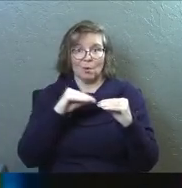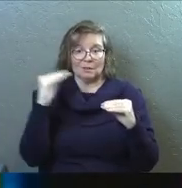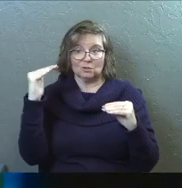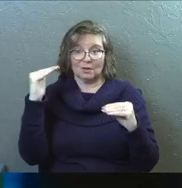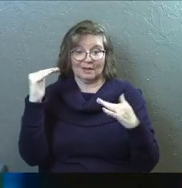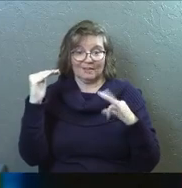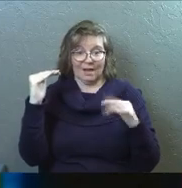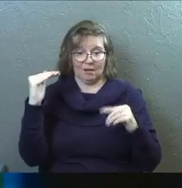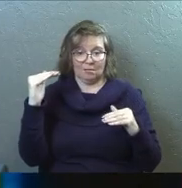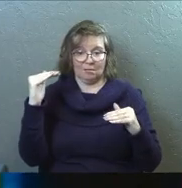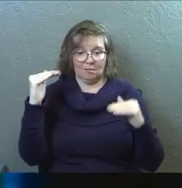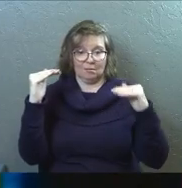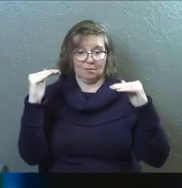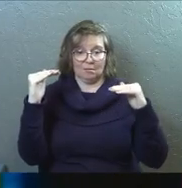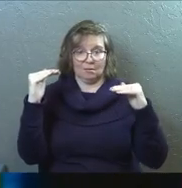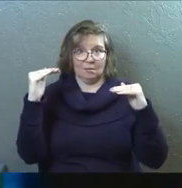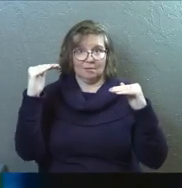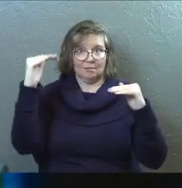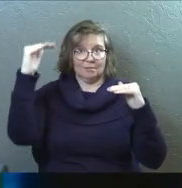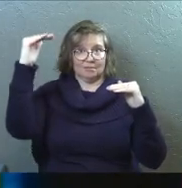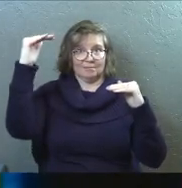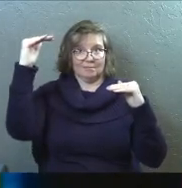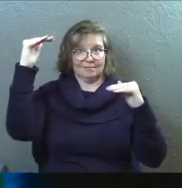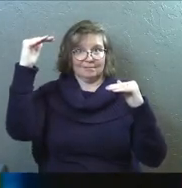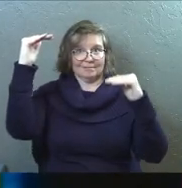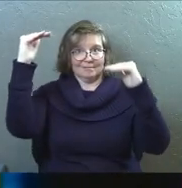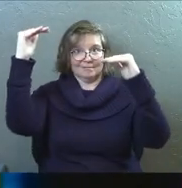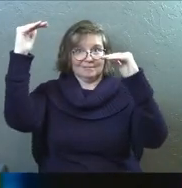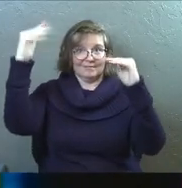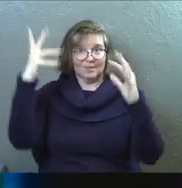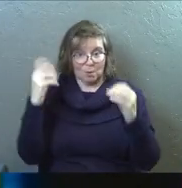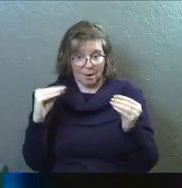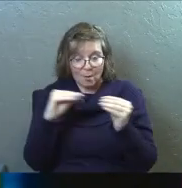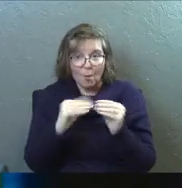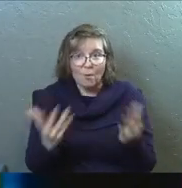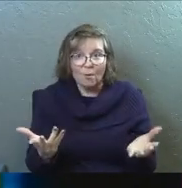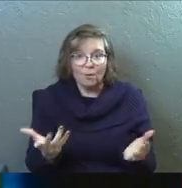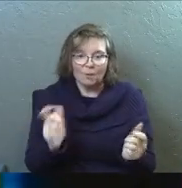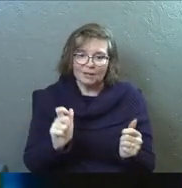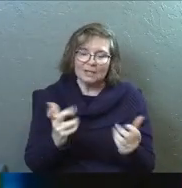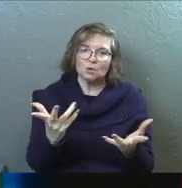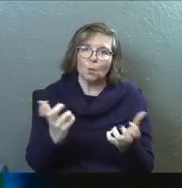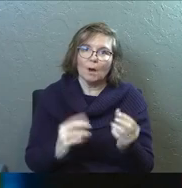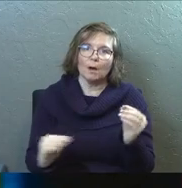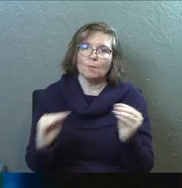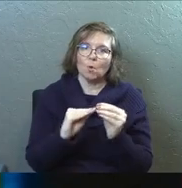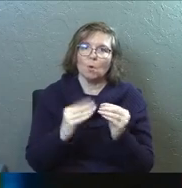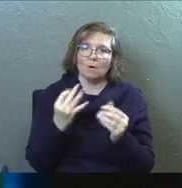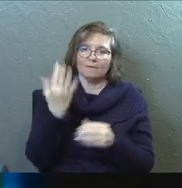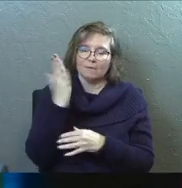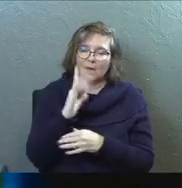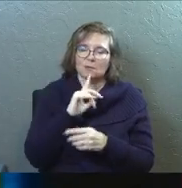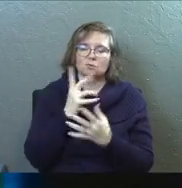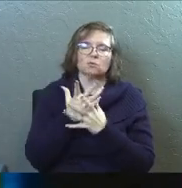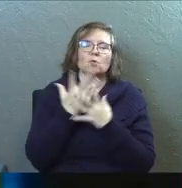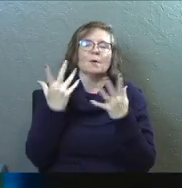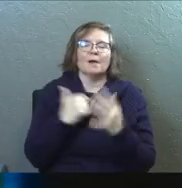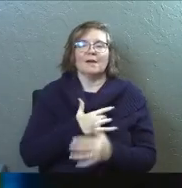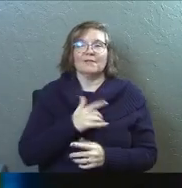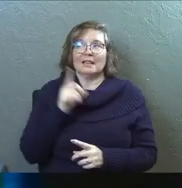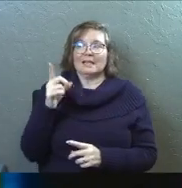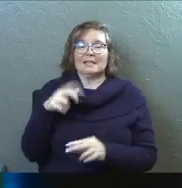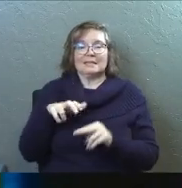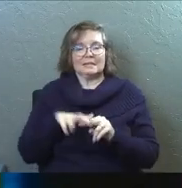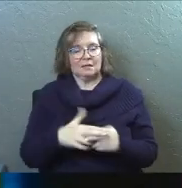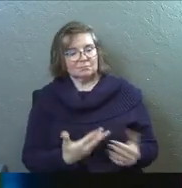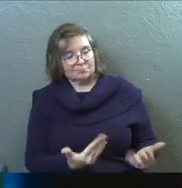raise my ask and imagine to, he can do more. Do you want more? We need to want more of God because there's so much, and I feel